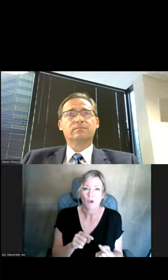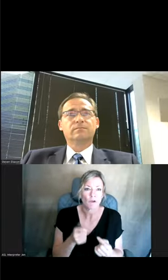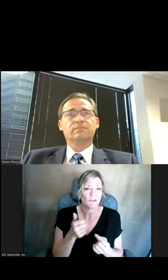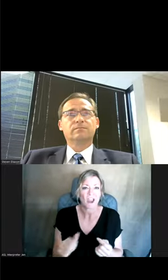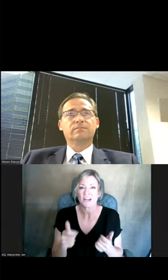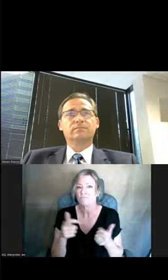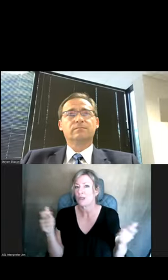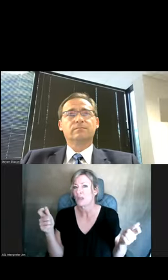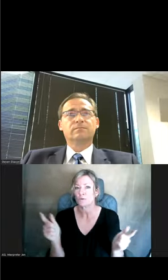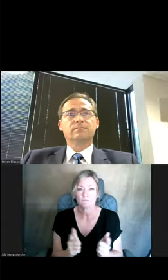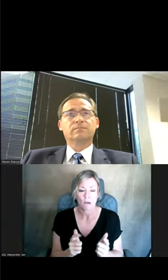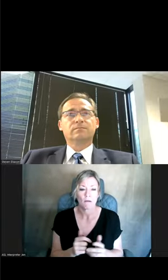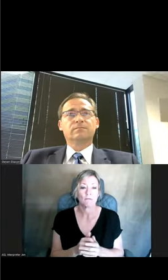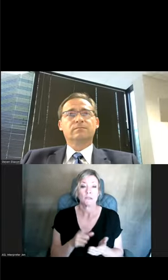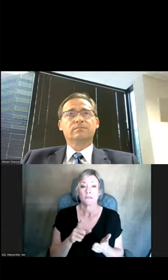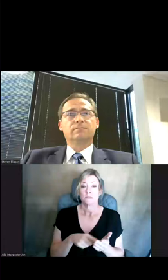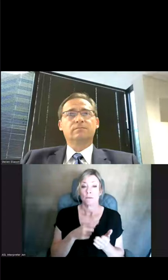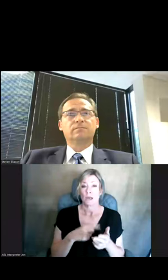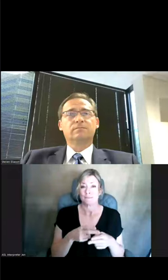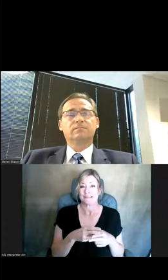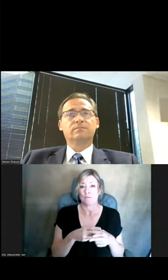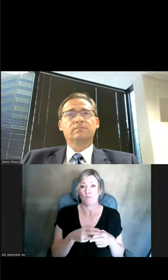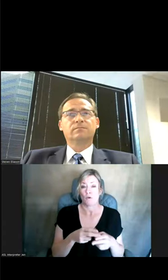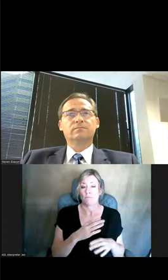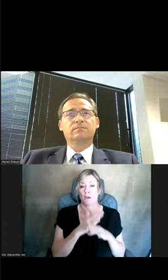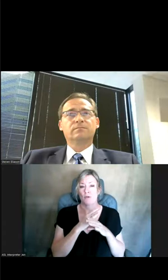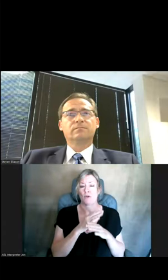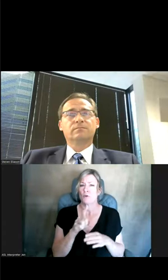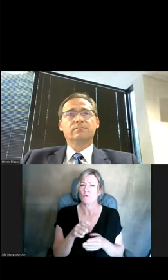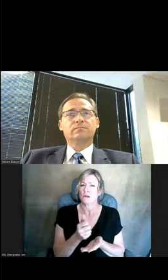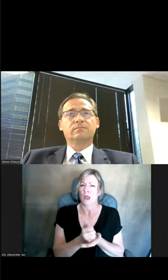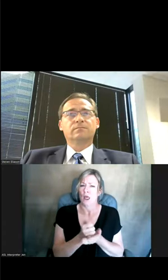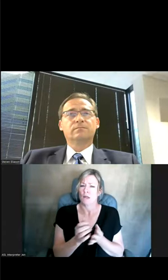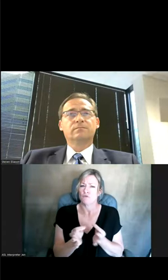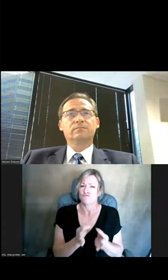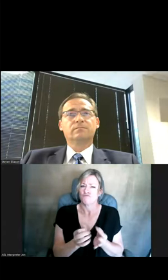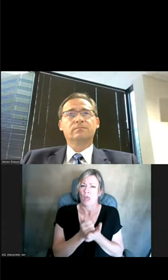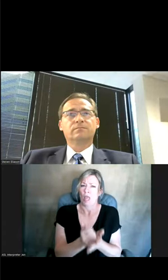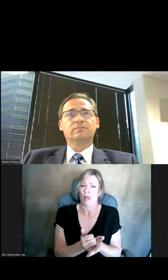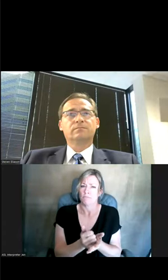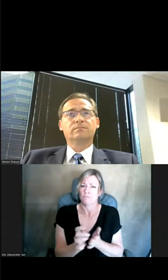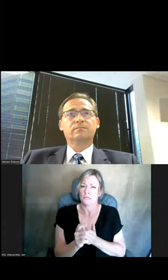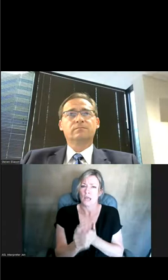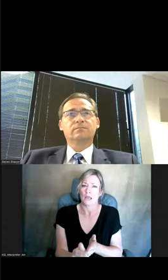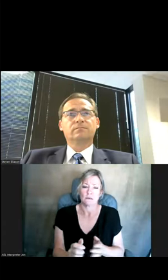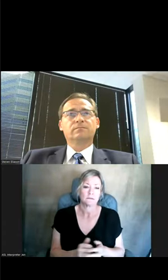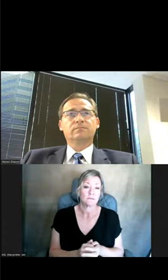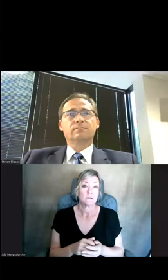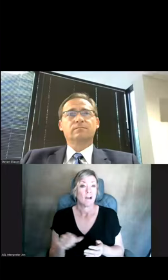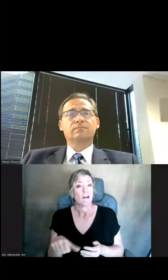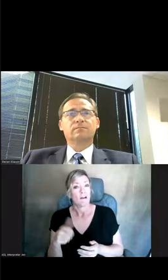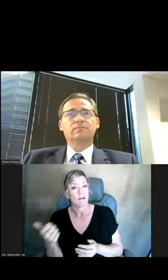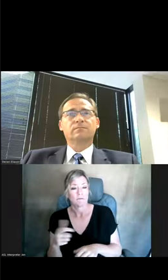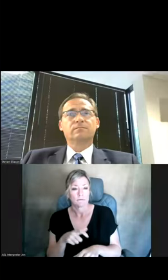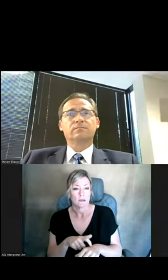Sometimes it's a temporary obstacle, and you just need someone to talk you to the other side. Other times,